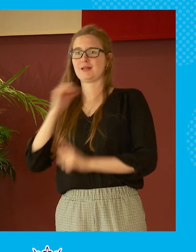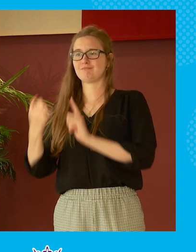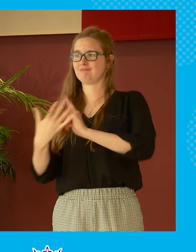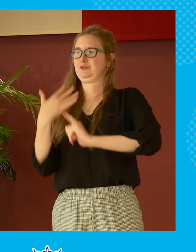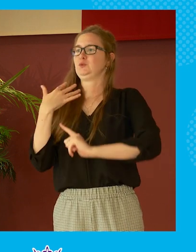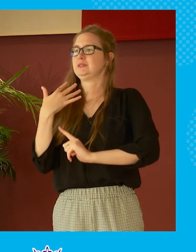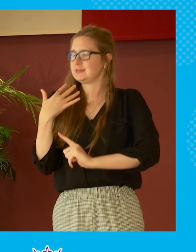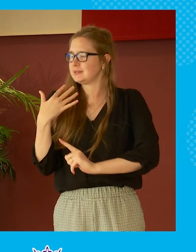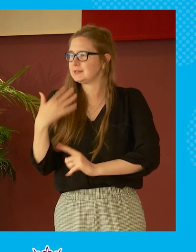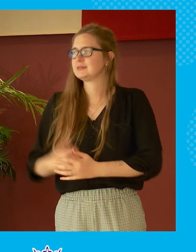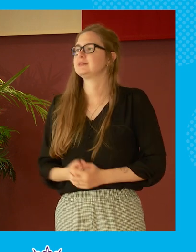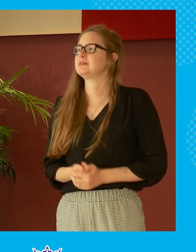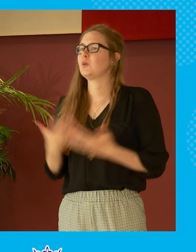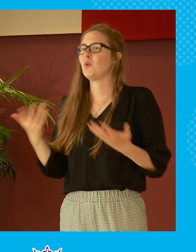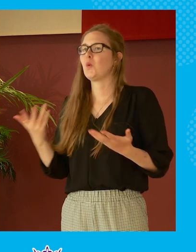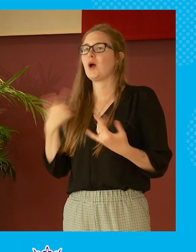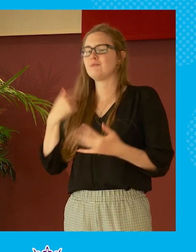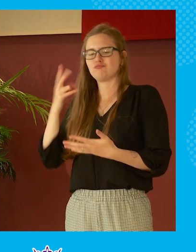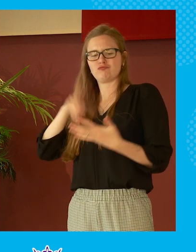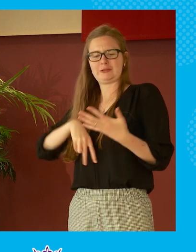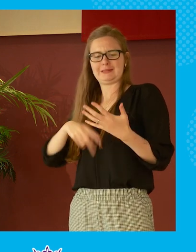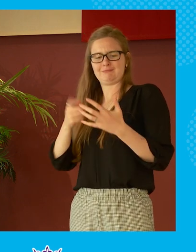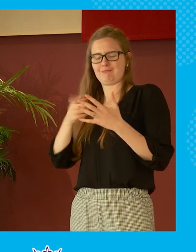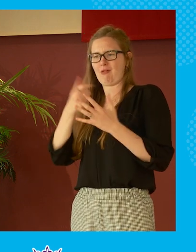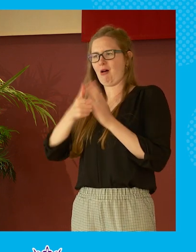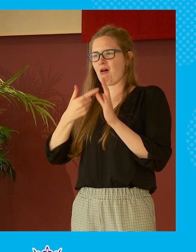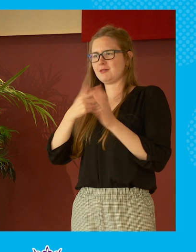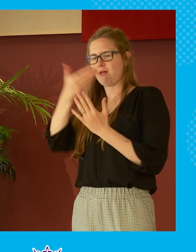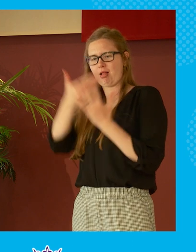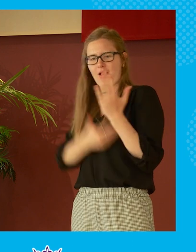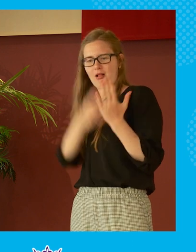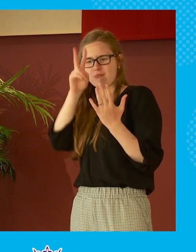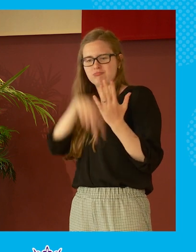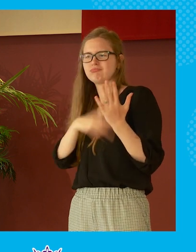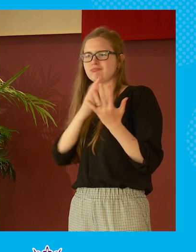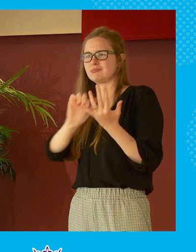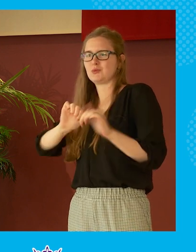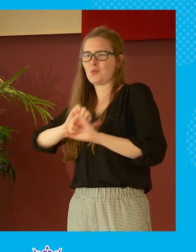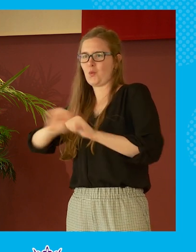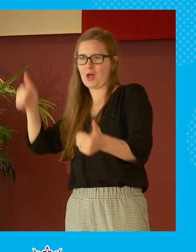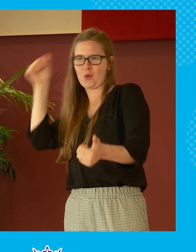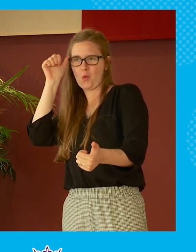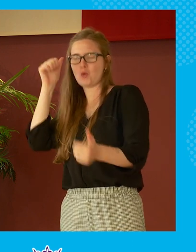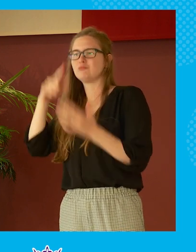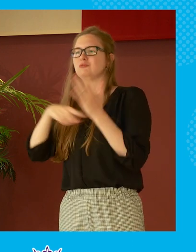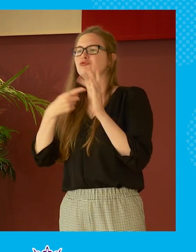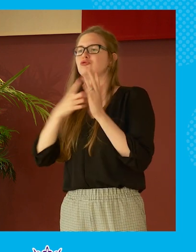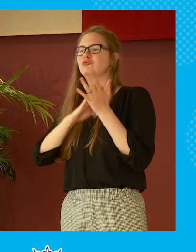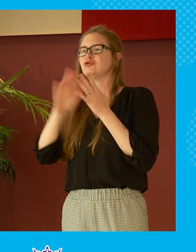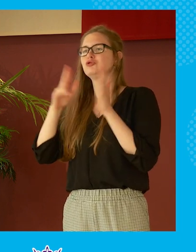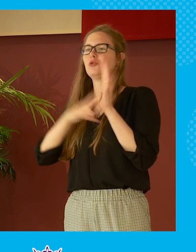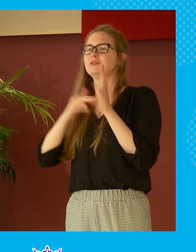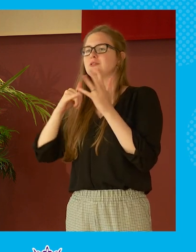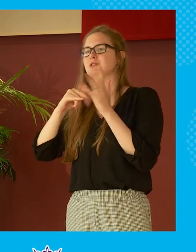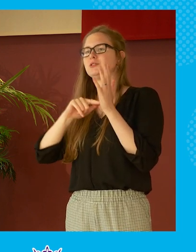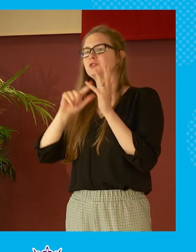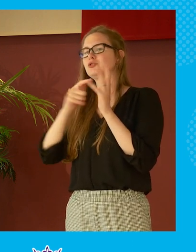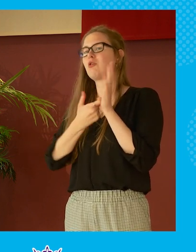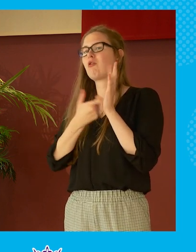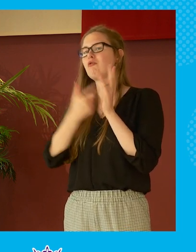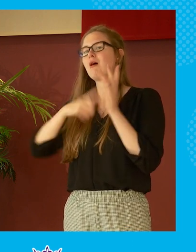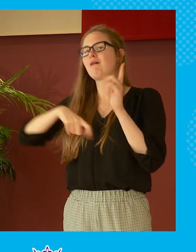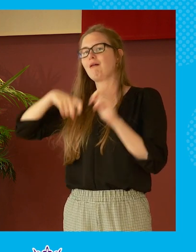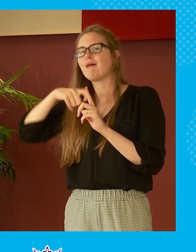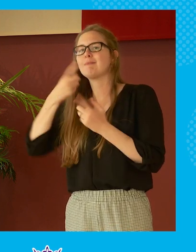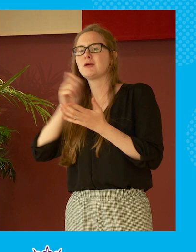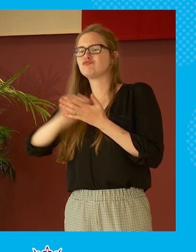um you know i was reading an article um by someone who's very well known in this field john stark um who wrote an article